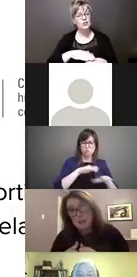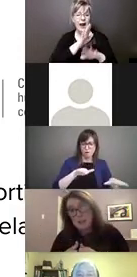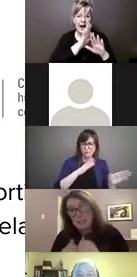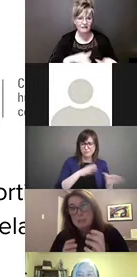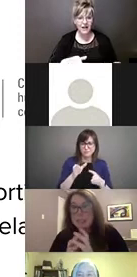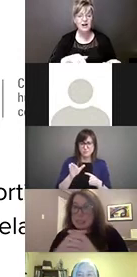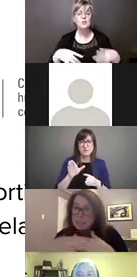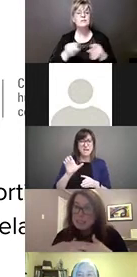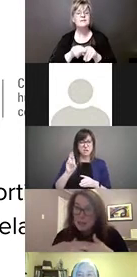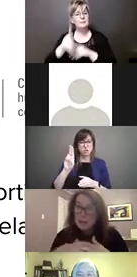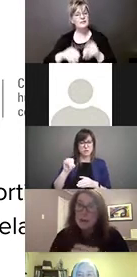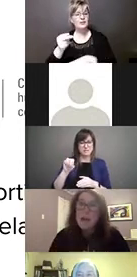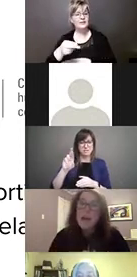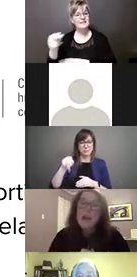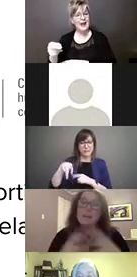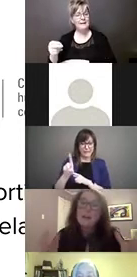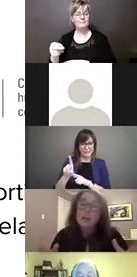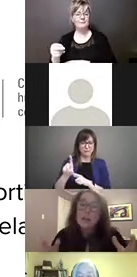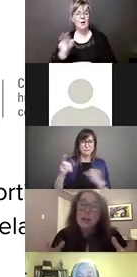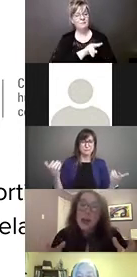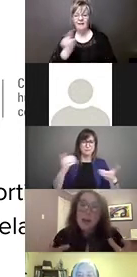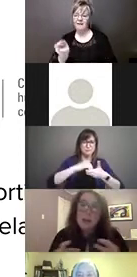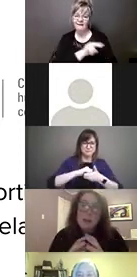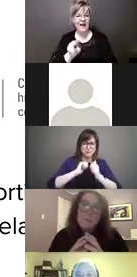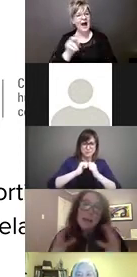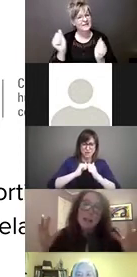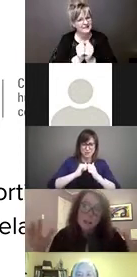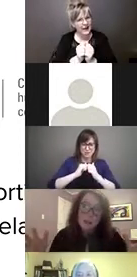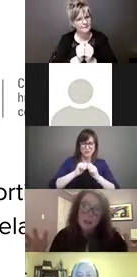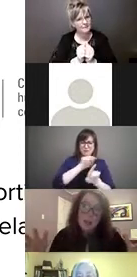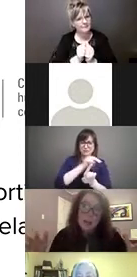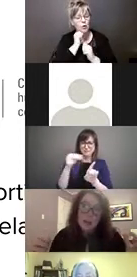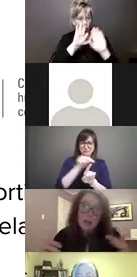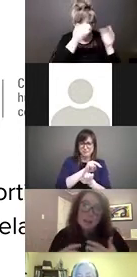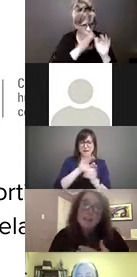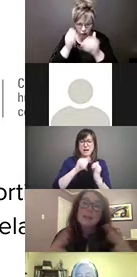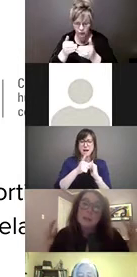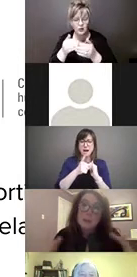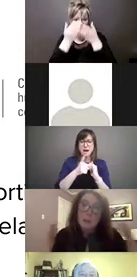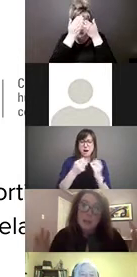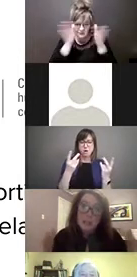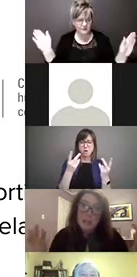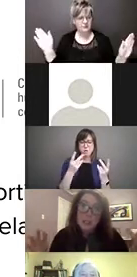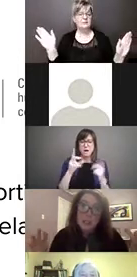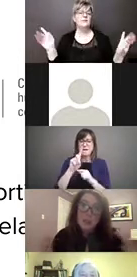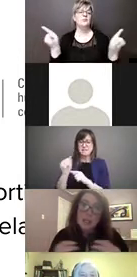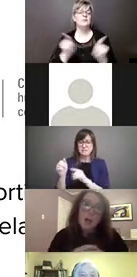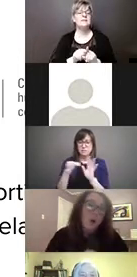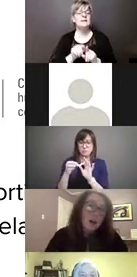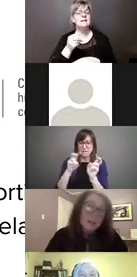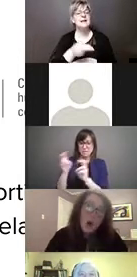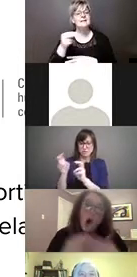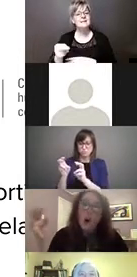of persons with disabilities together. And looking at mainstreaming disability related issues